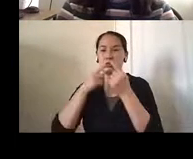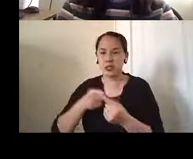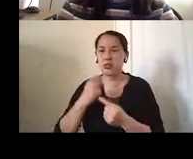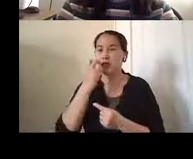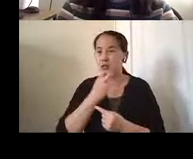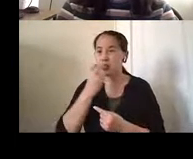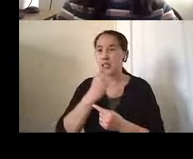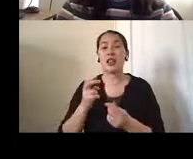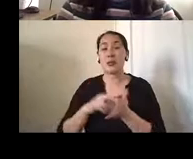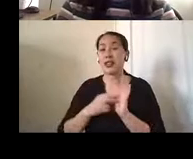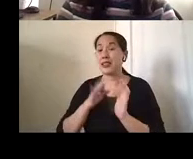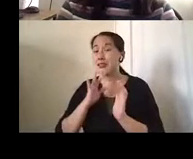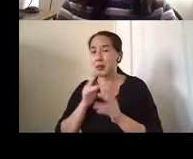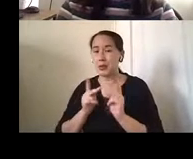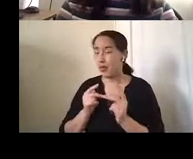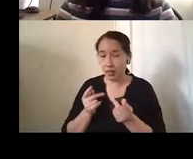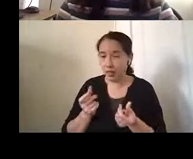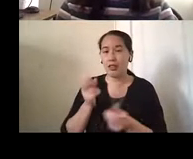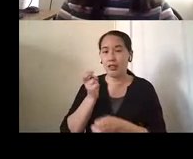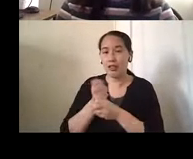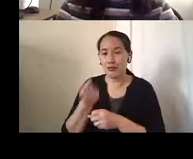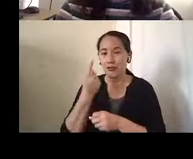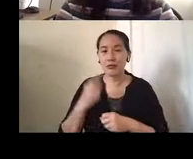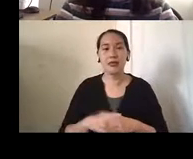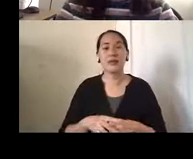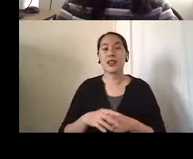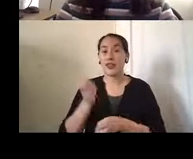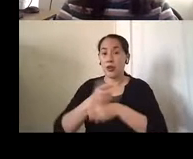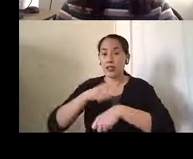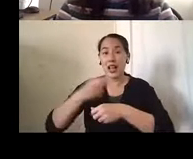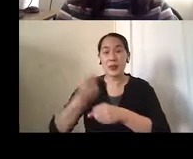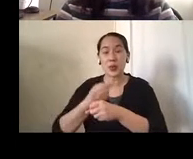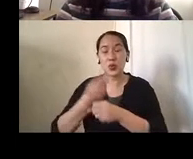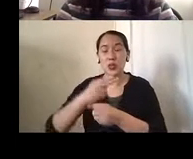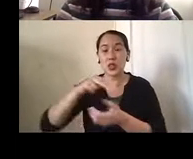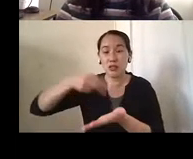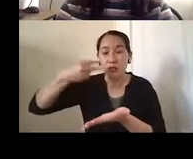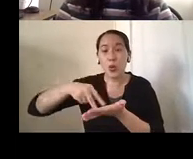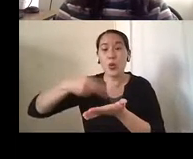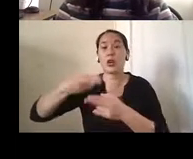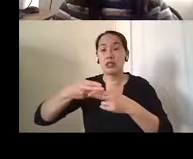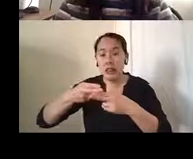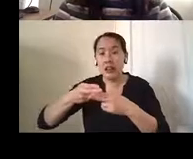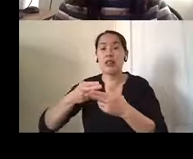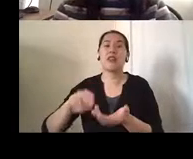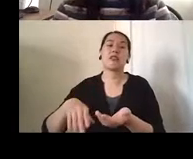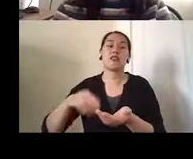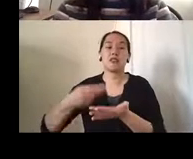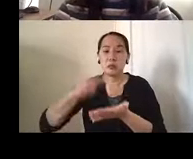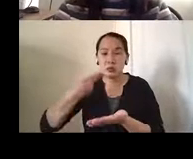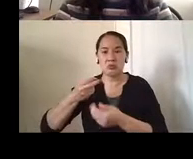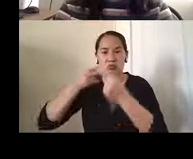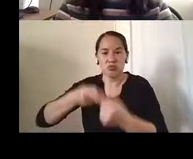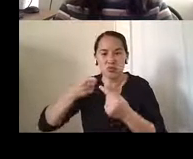Um, he was confused with using utensils, not being able to figure out how to use a fork and knife. Um, in 2018,